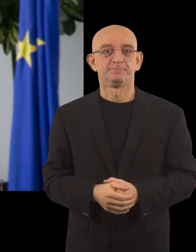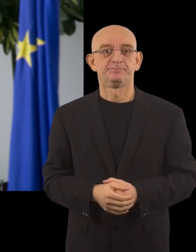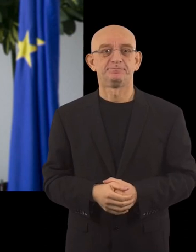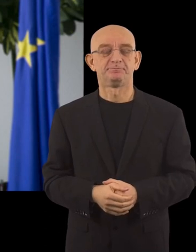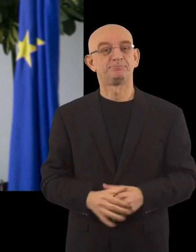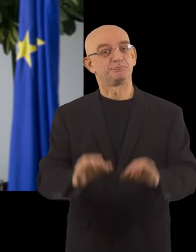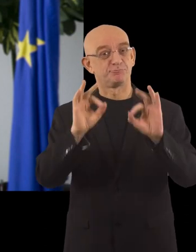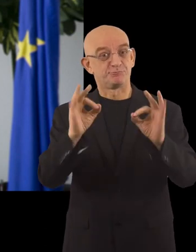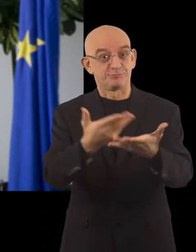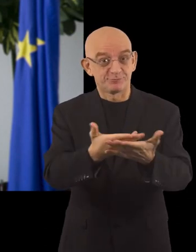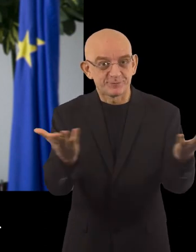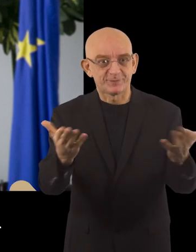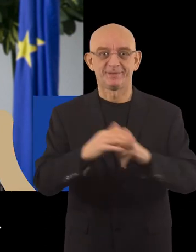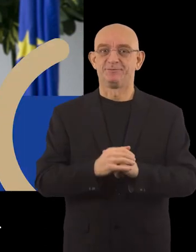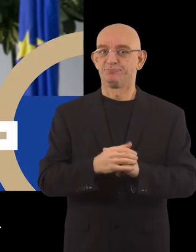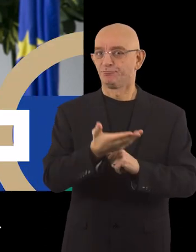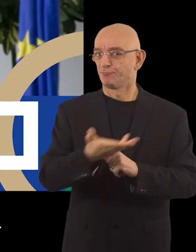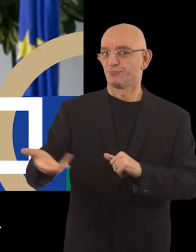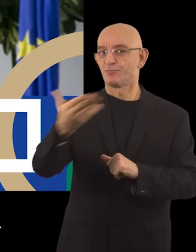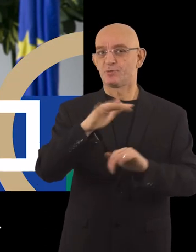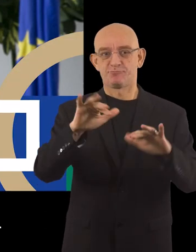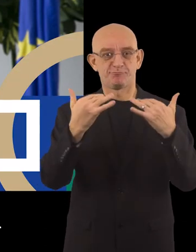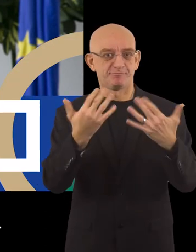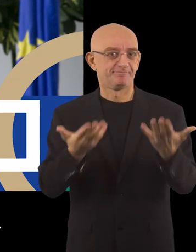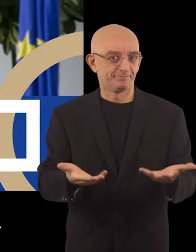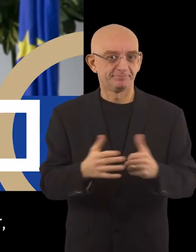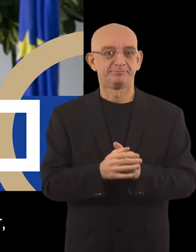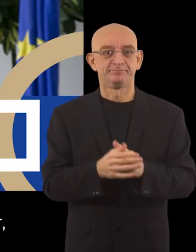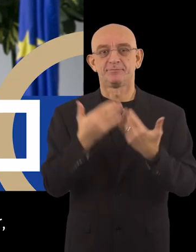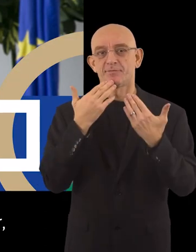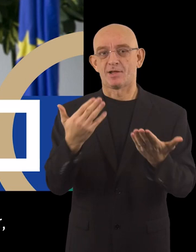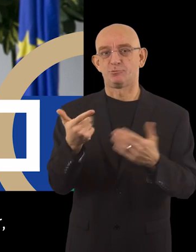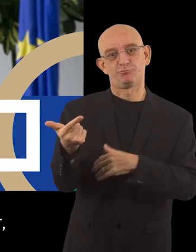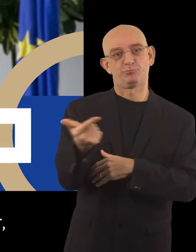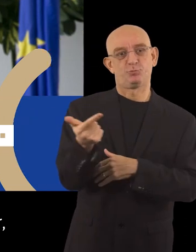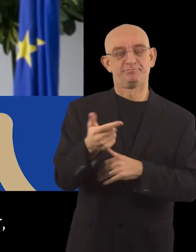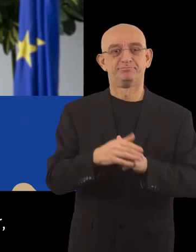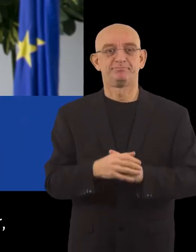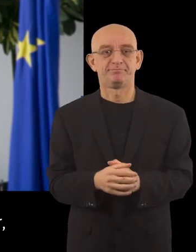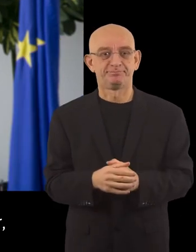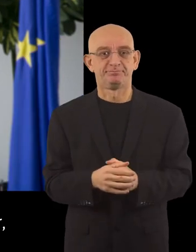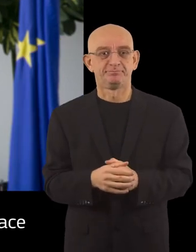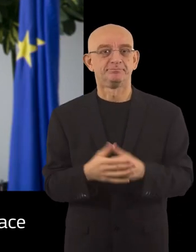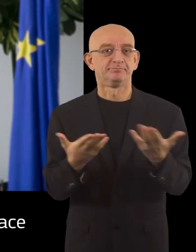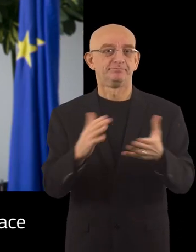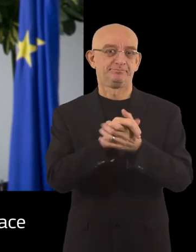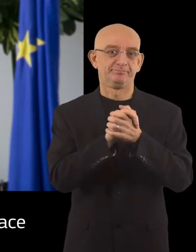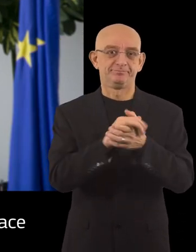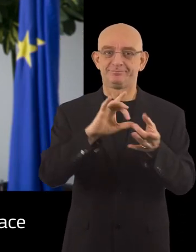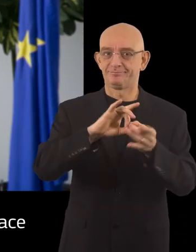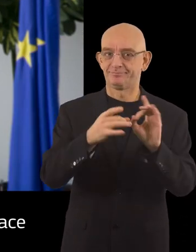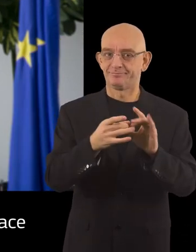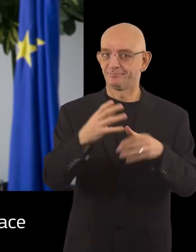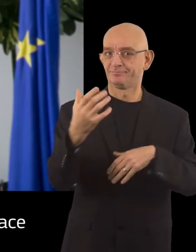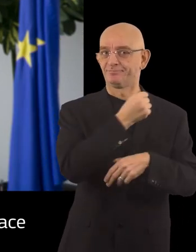Good afternoon, Commissioner. Ladies and gentlemen, good afternoon. Good afternoon also for Nick and Rogier. Congratulations